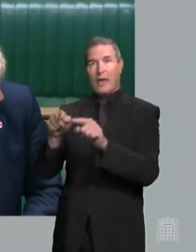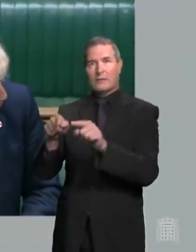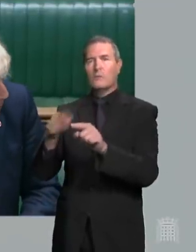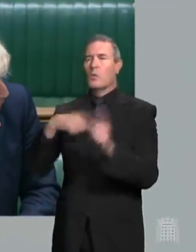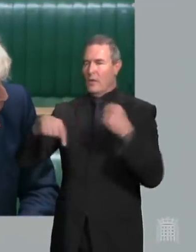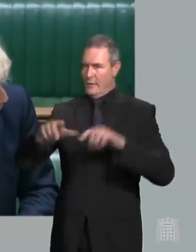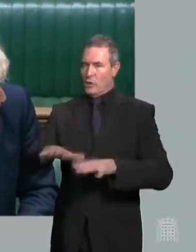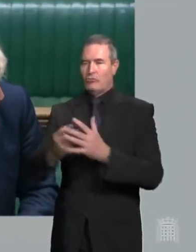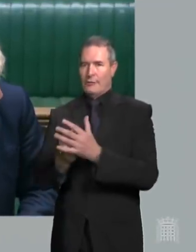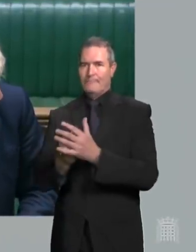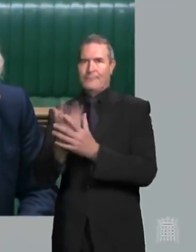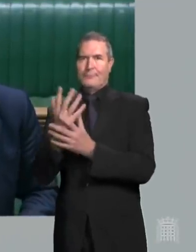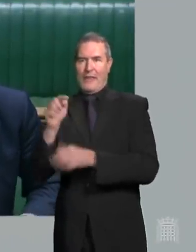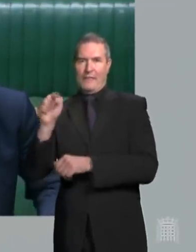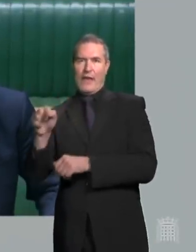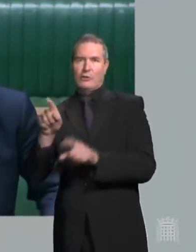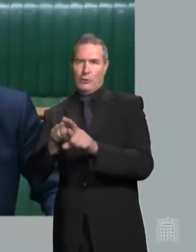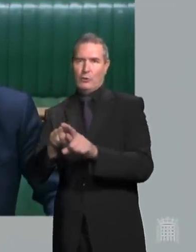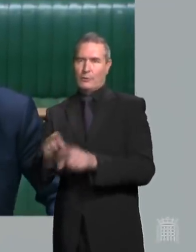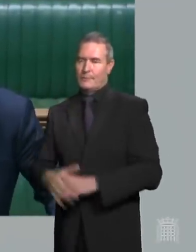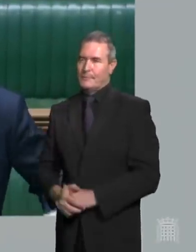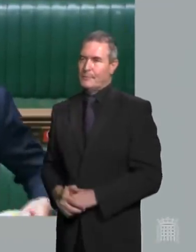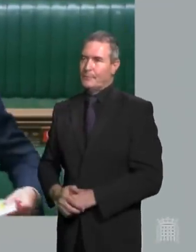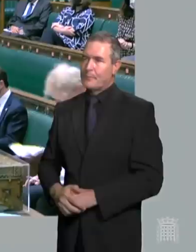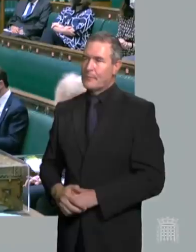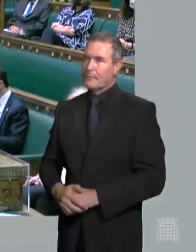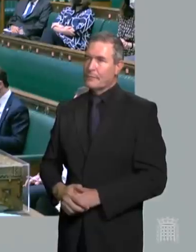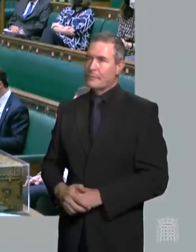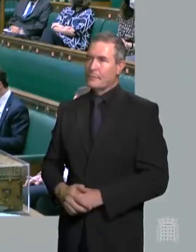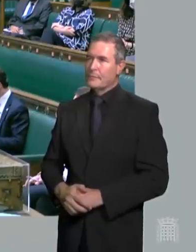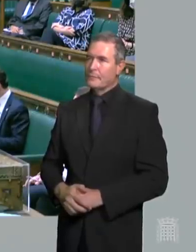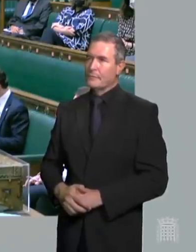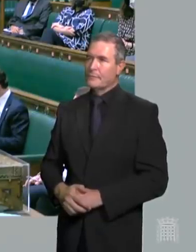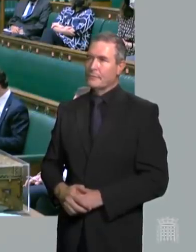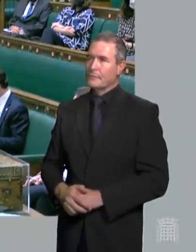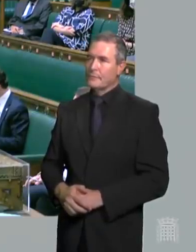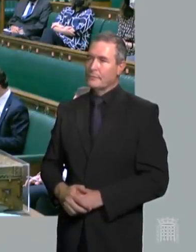country to be a world leader in hydrogen technology as well Bim Afalobi